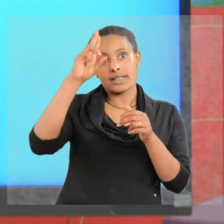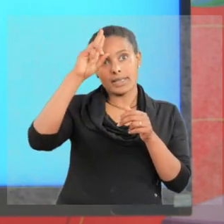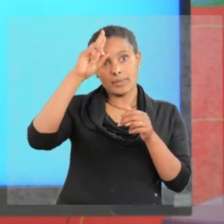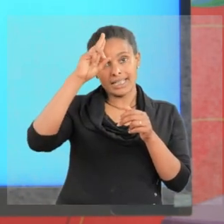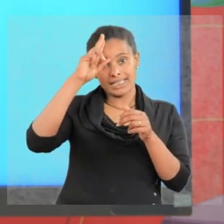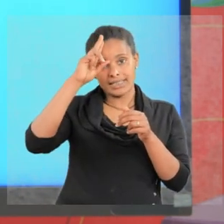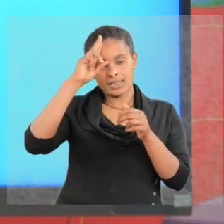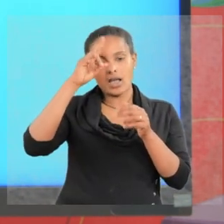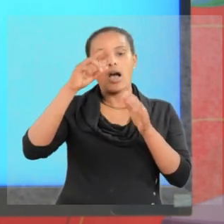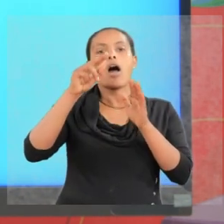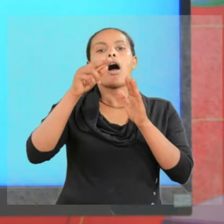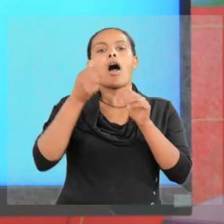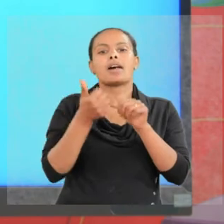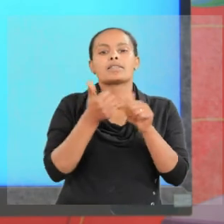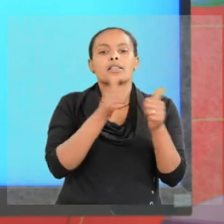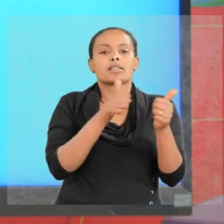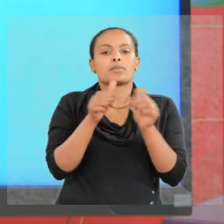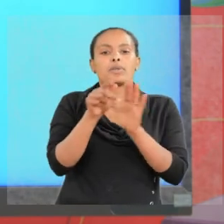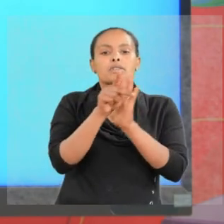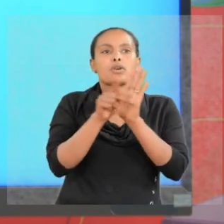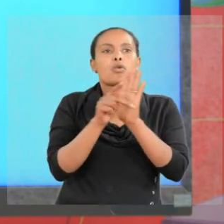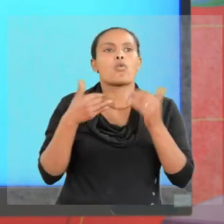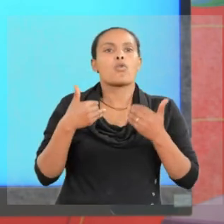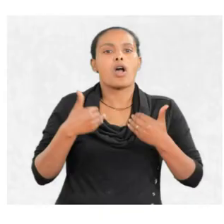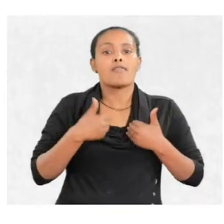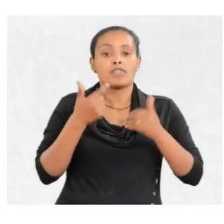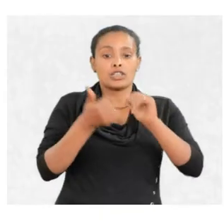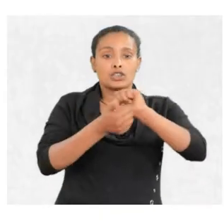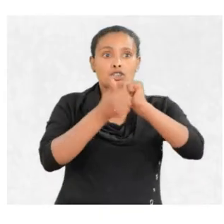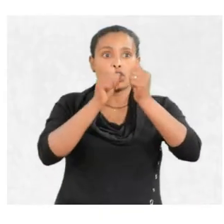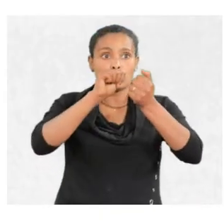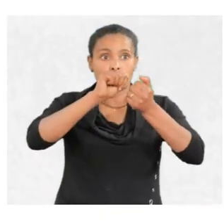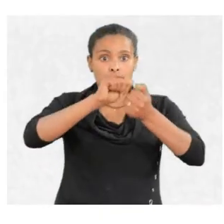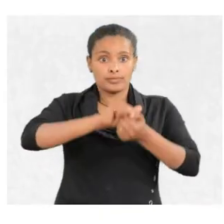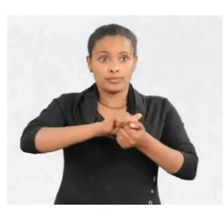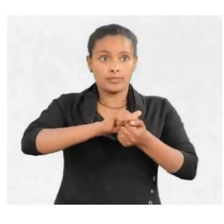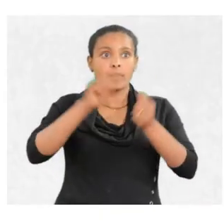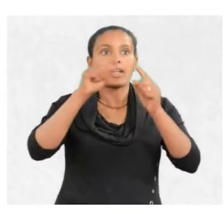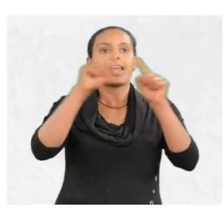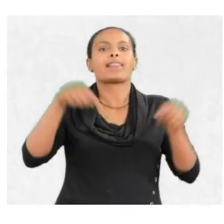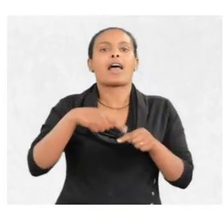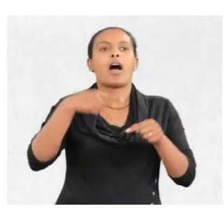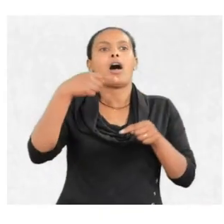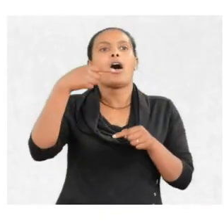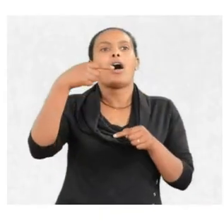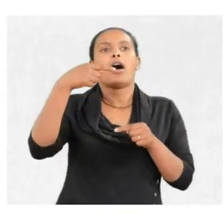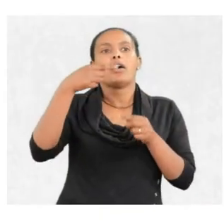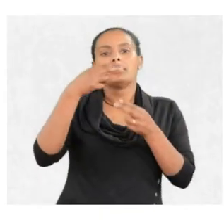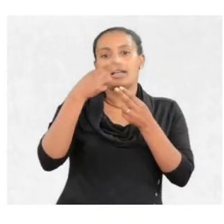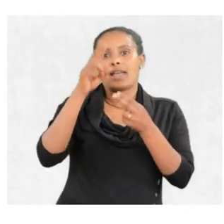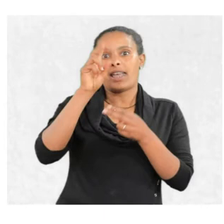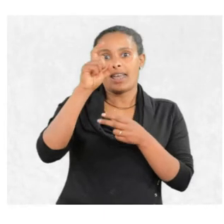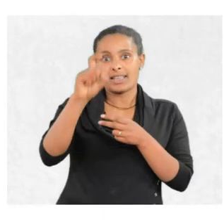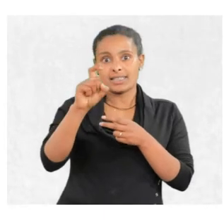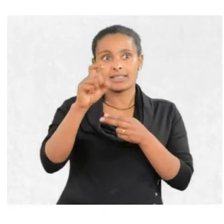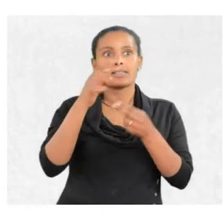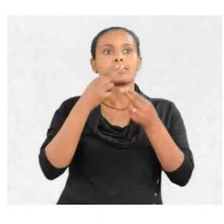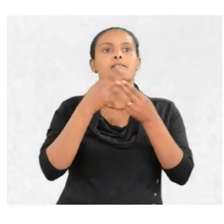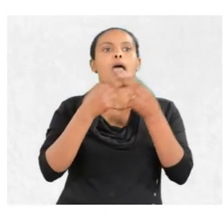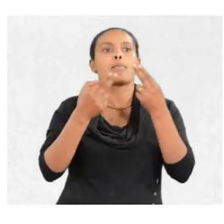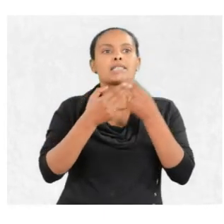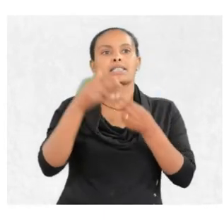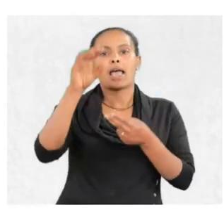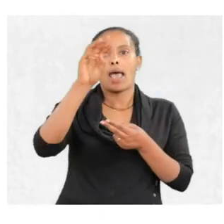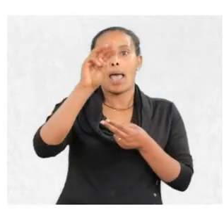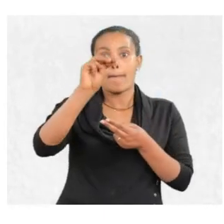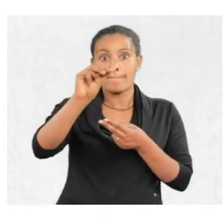uncertainty principle, we have this, the change in position, change in position times mass times